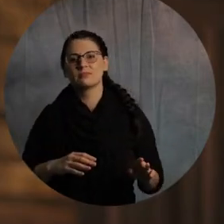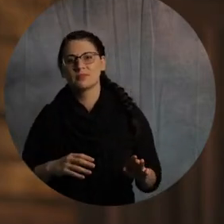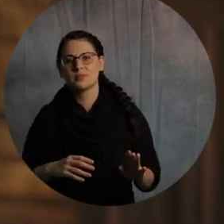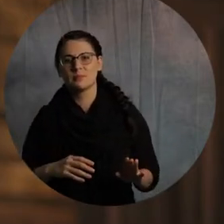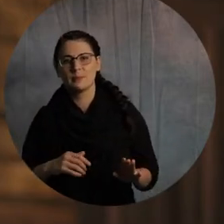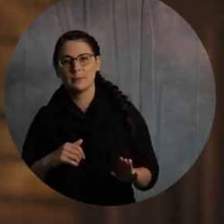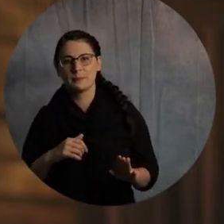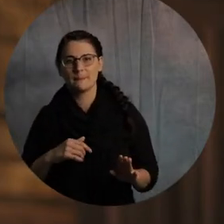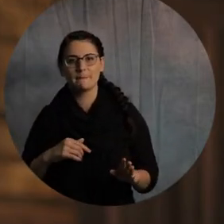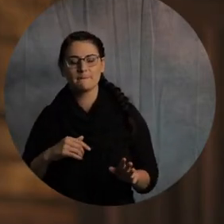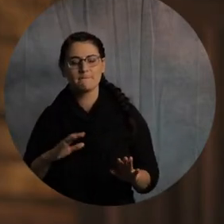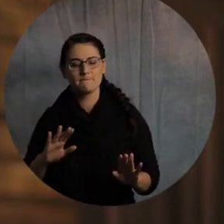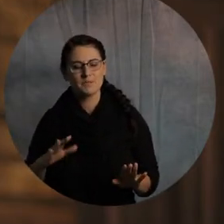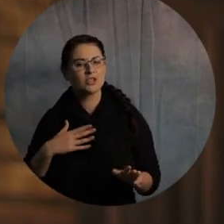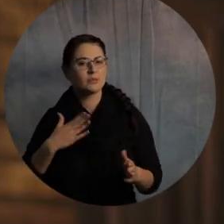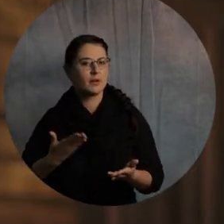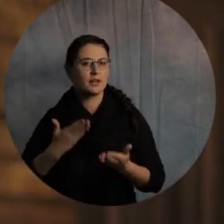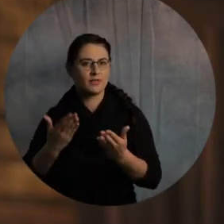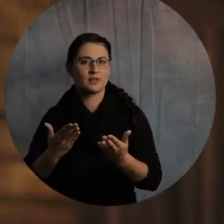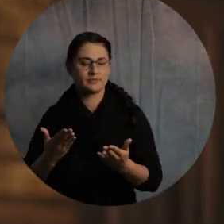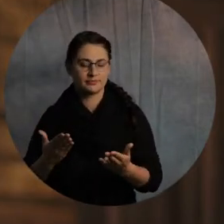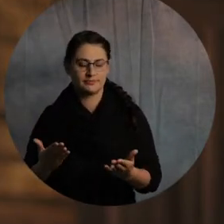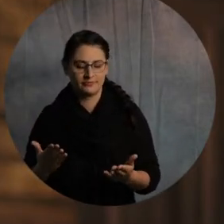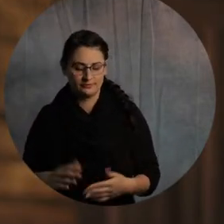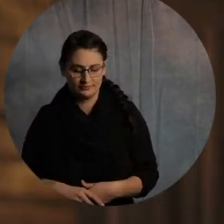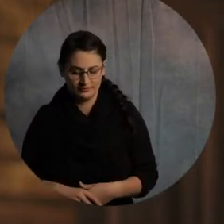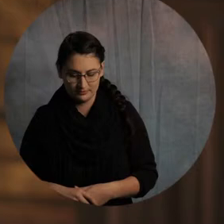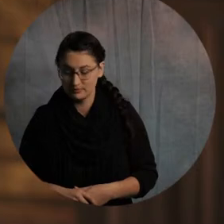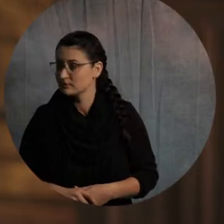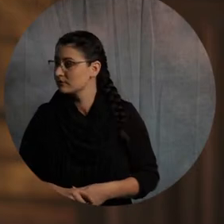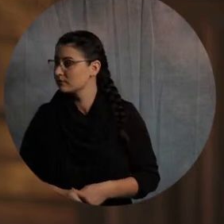sin. I'm just giving that as my advice. And I'm really glad how that went.